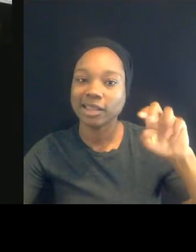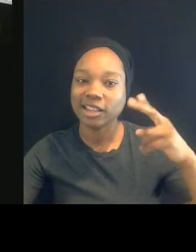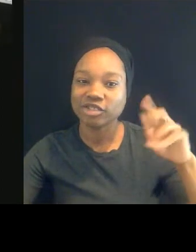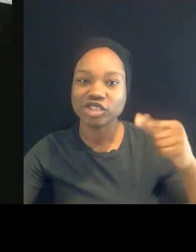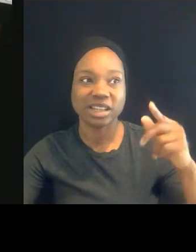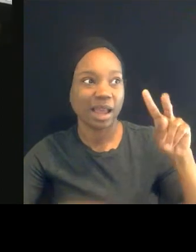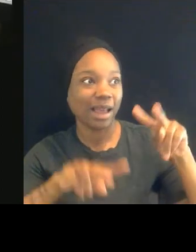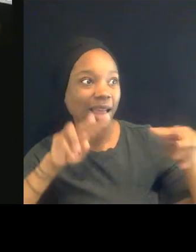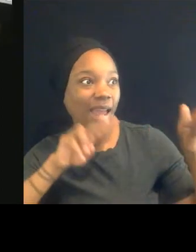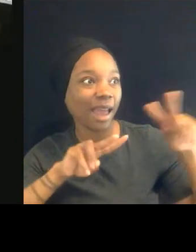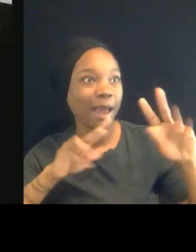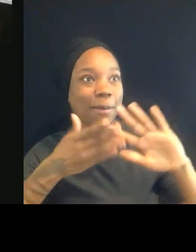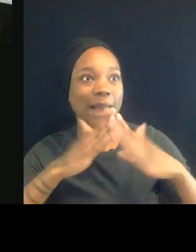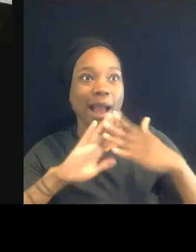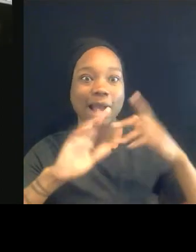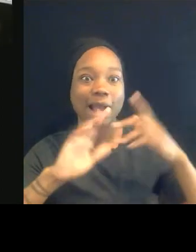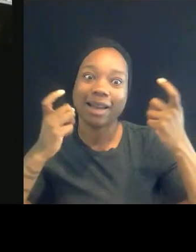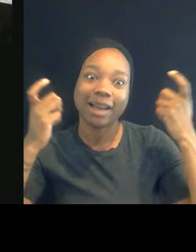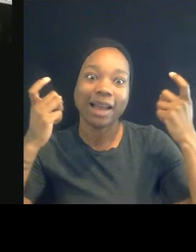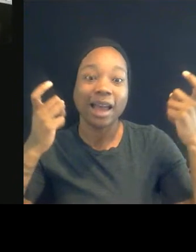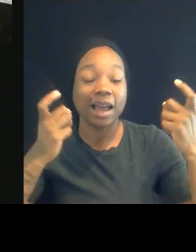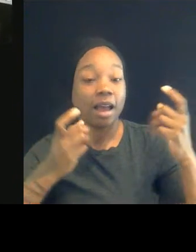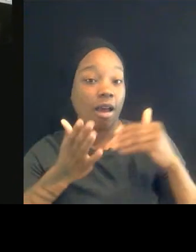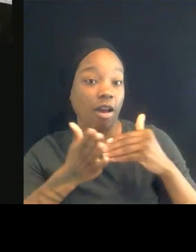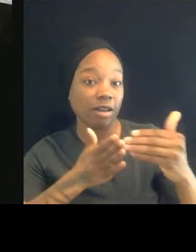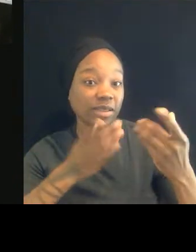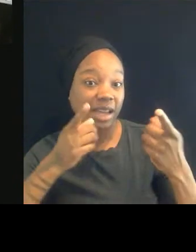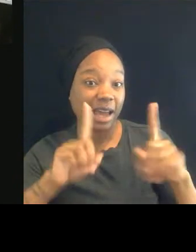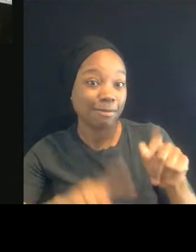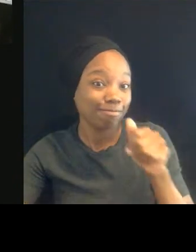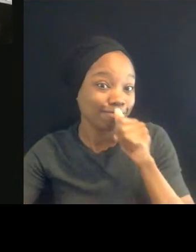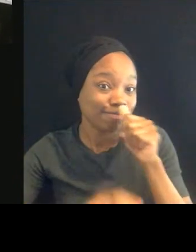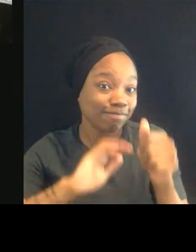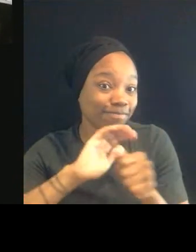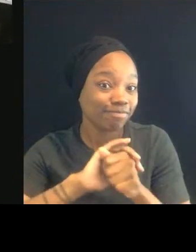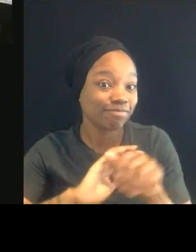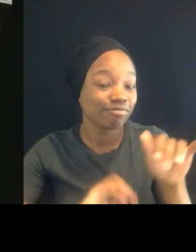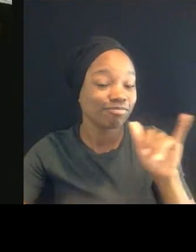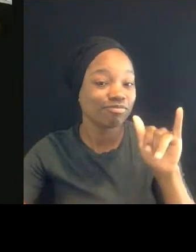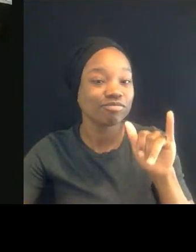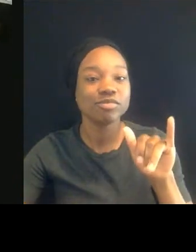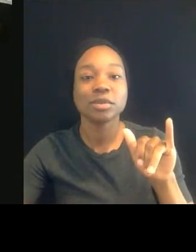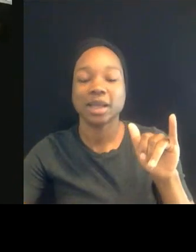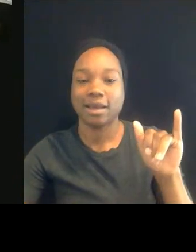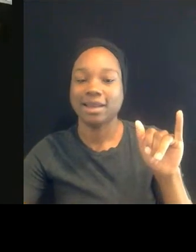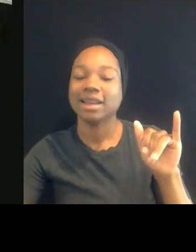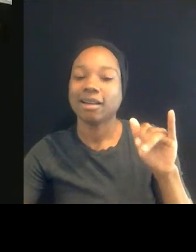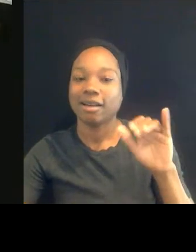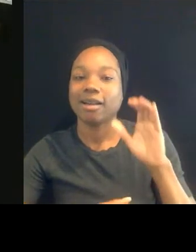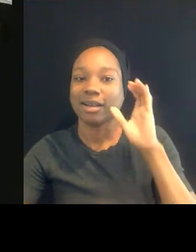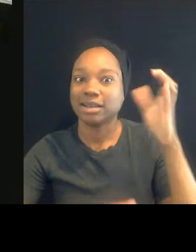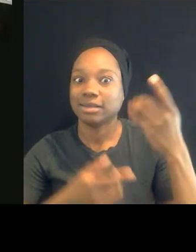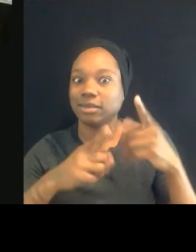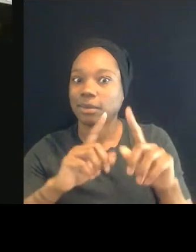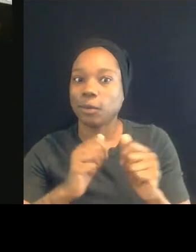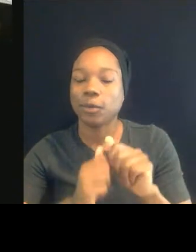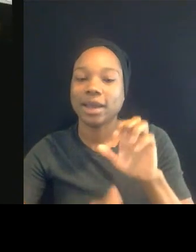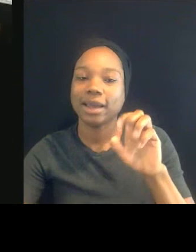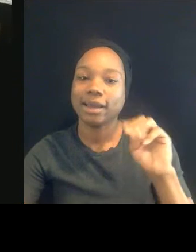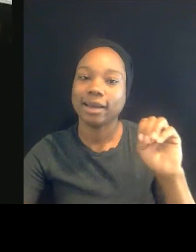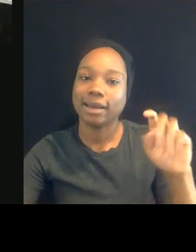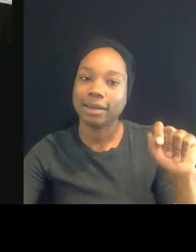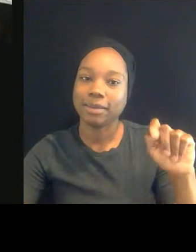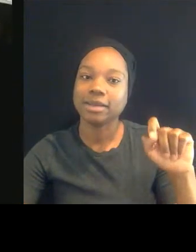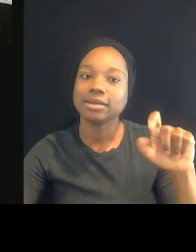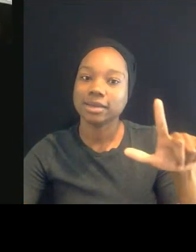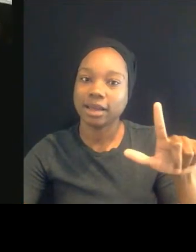place in secret, as we know, with Emmett Till. And this is that moment where it took place in public, but in all of, in front of, you know,